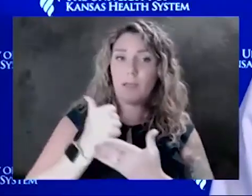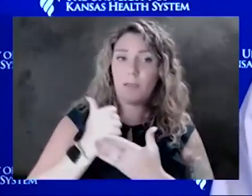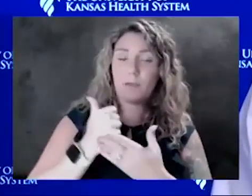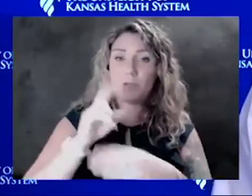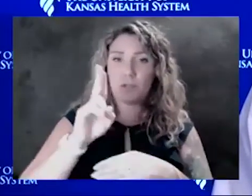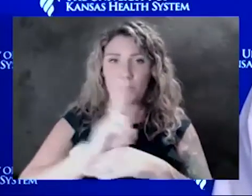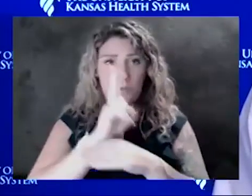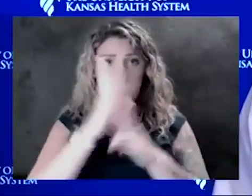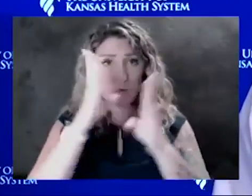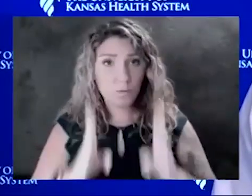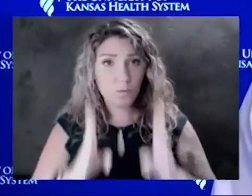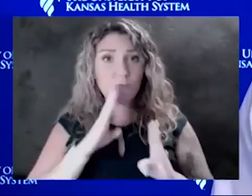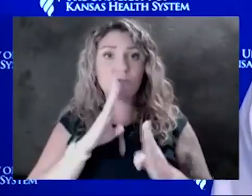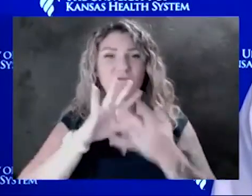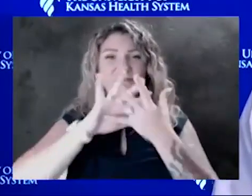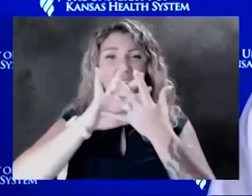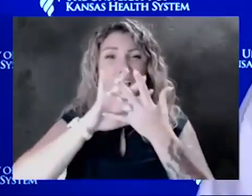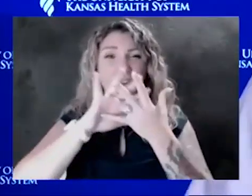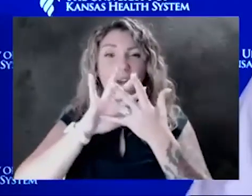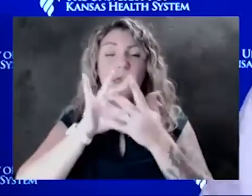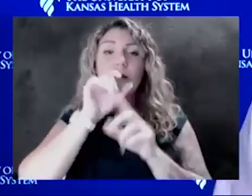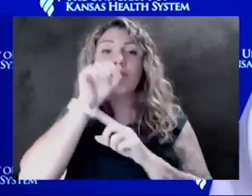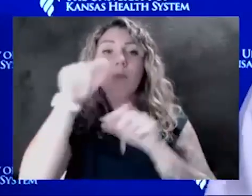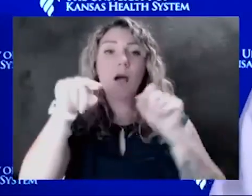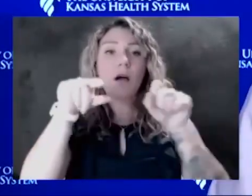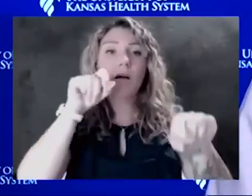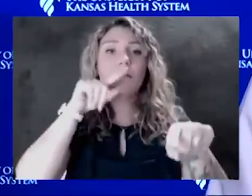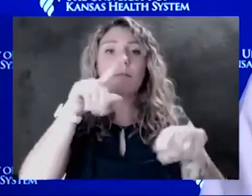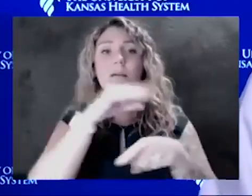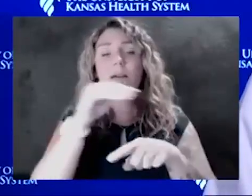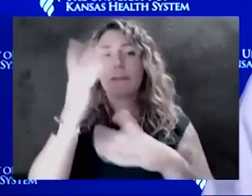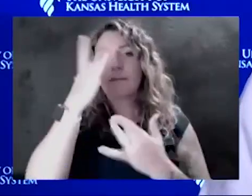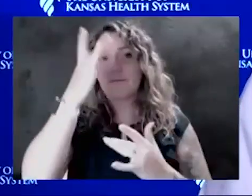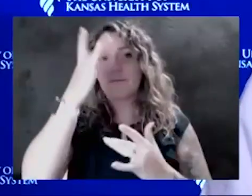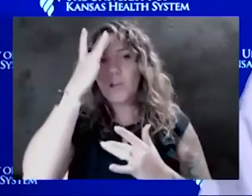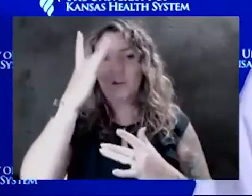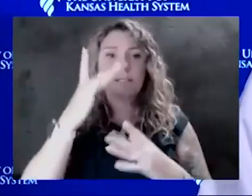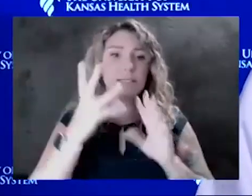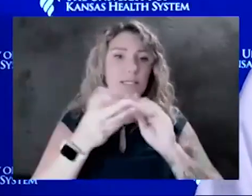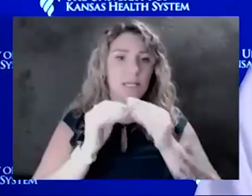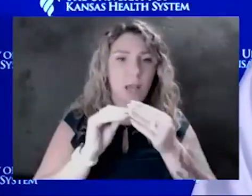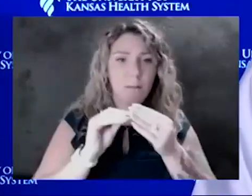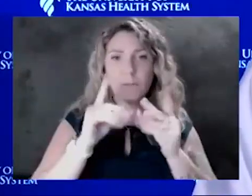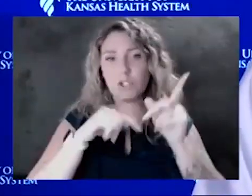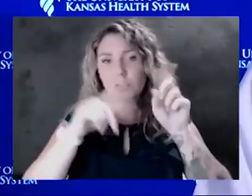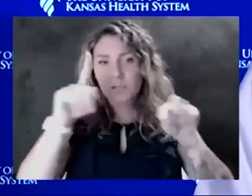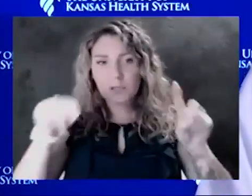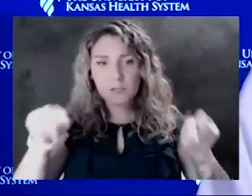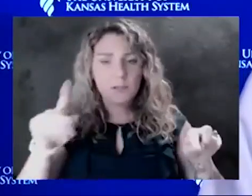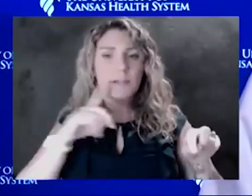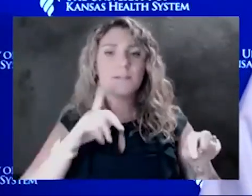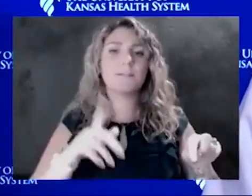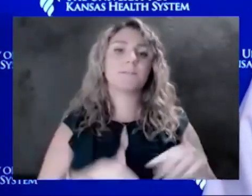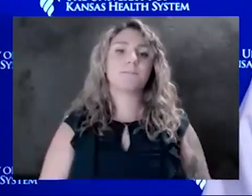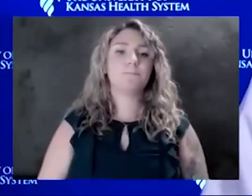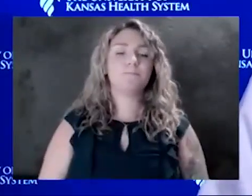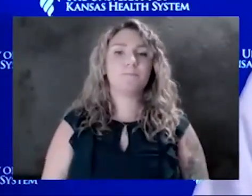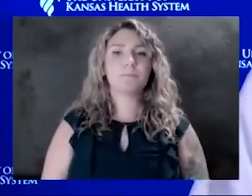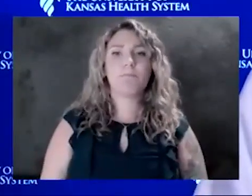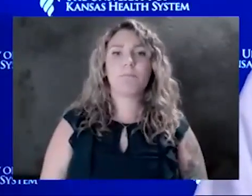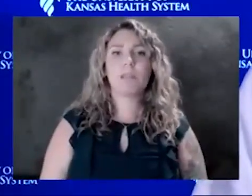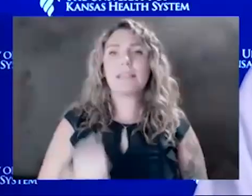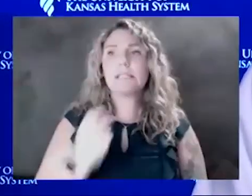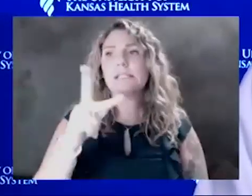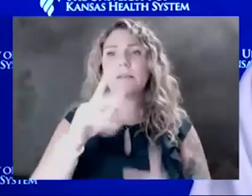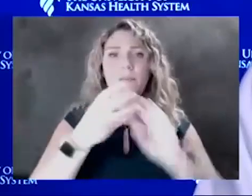filter out some of those droplets and those viruses as well. The numbers have been variable. Those are certainly some of the numbers that have been thrown out as far as